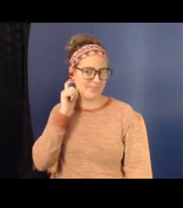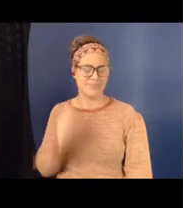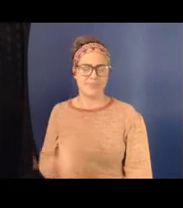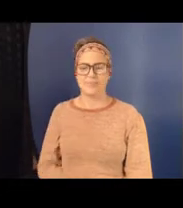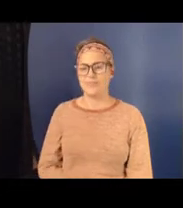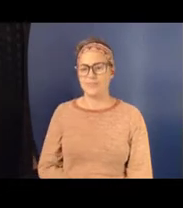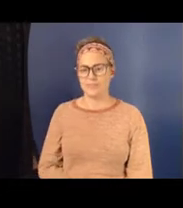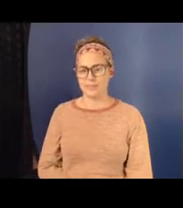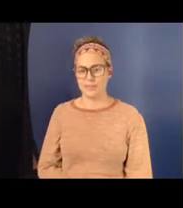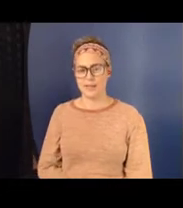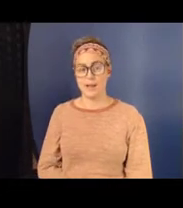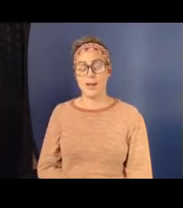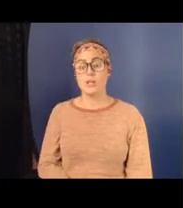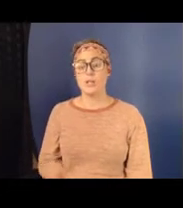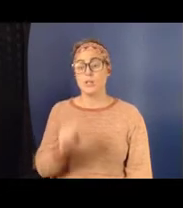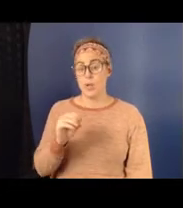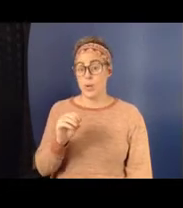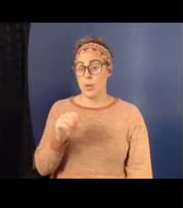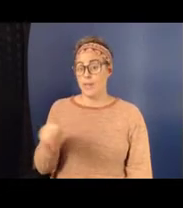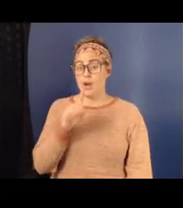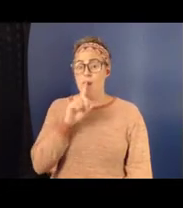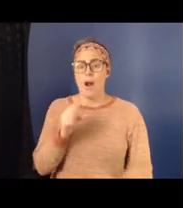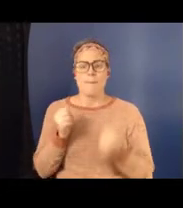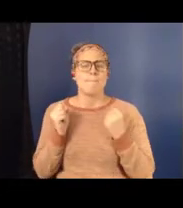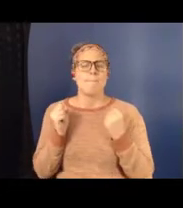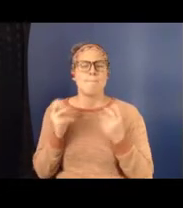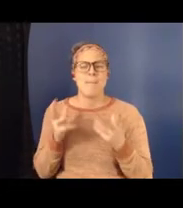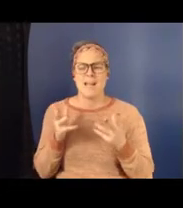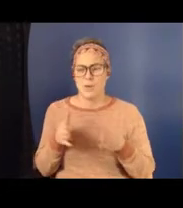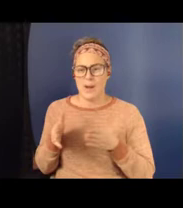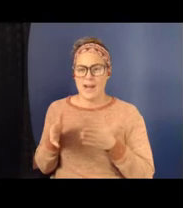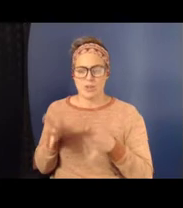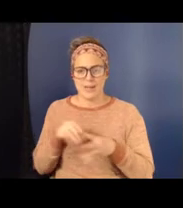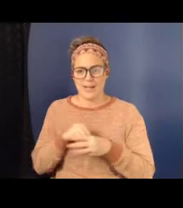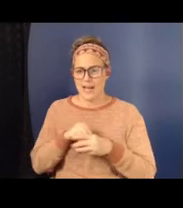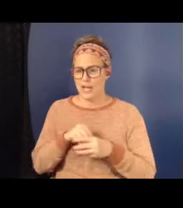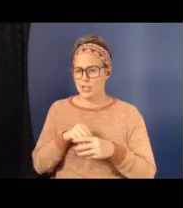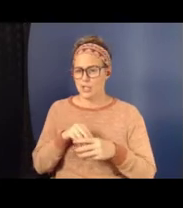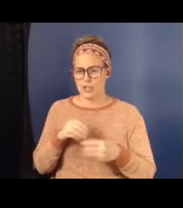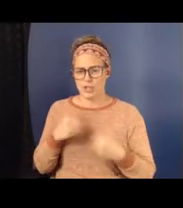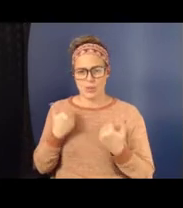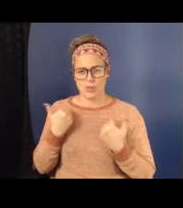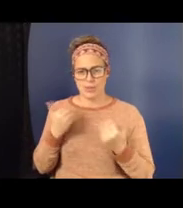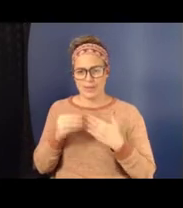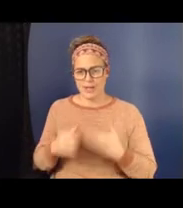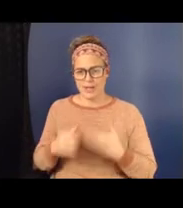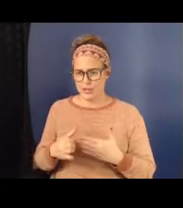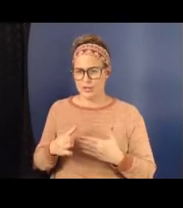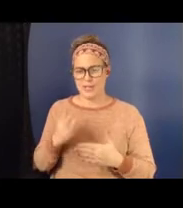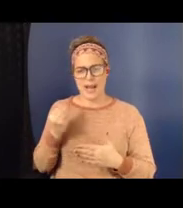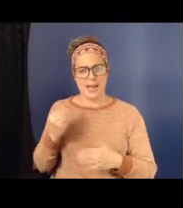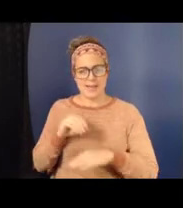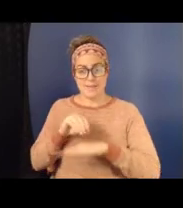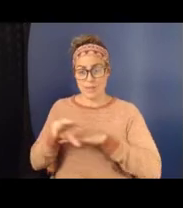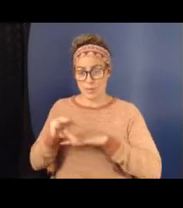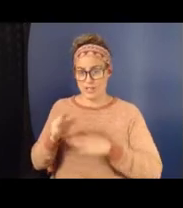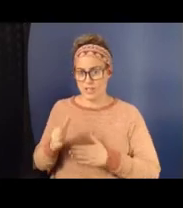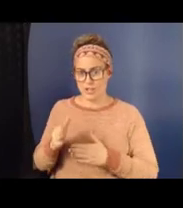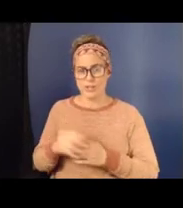There are so many ways to engage youth leaders and influencers. We've been successful in Austin in